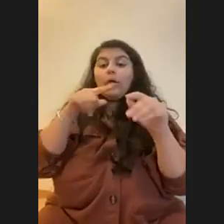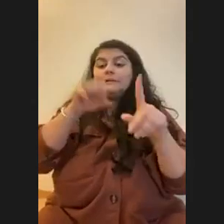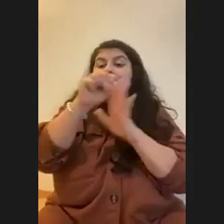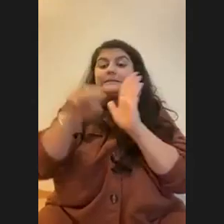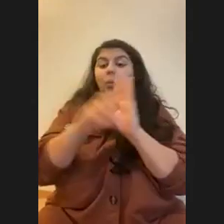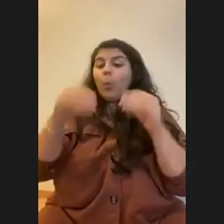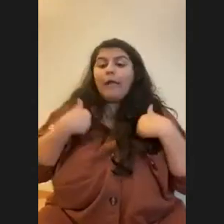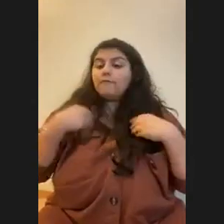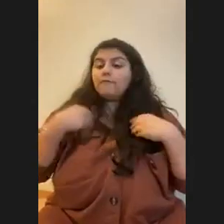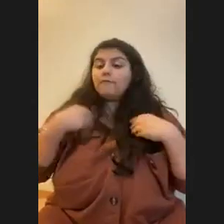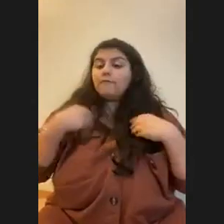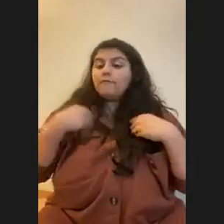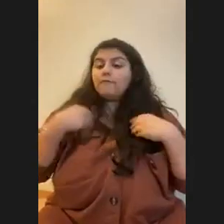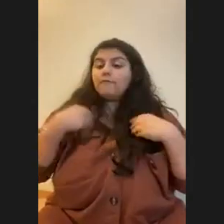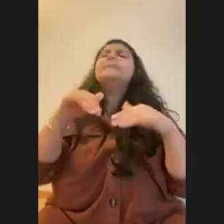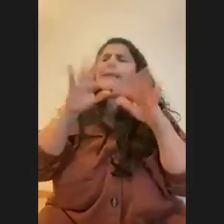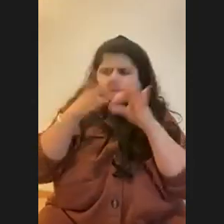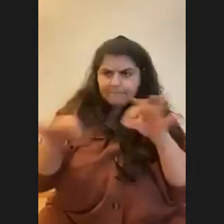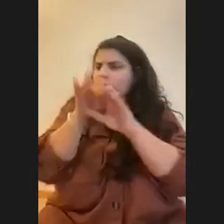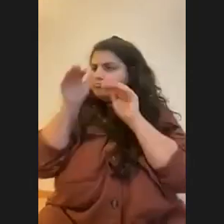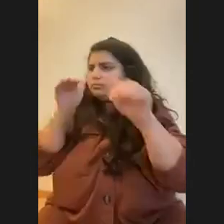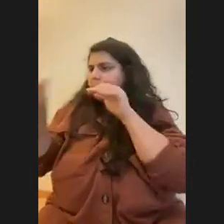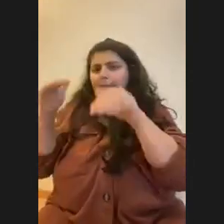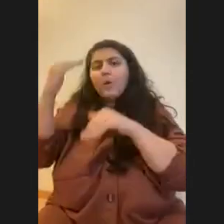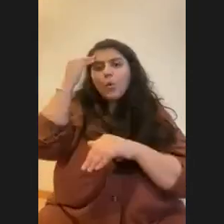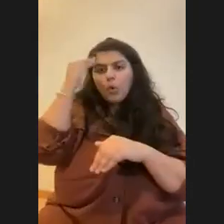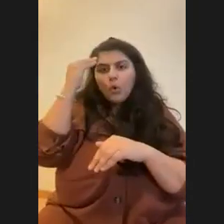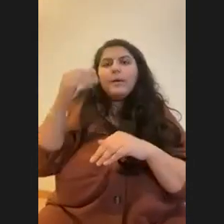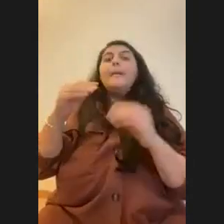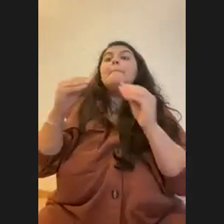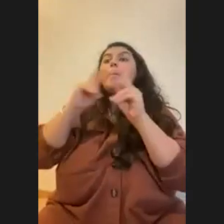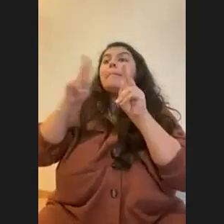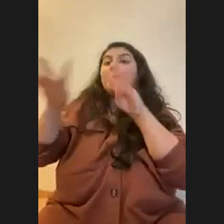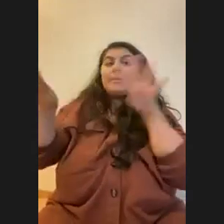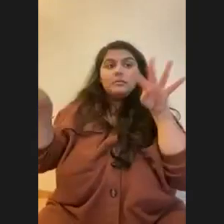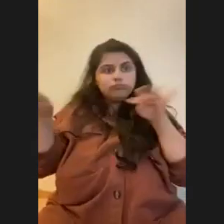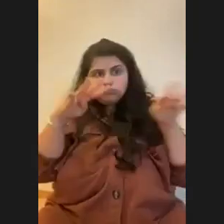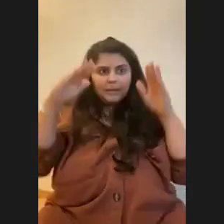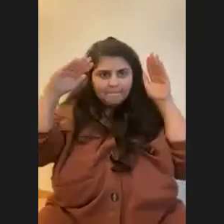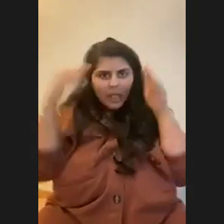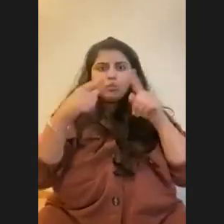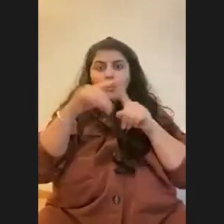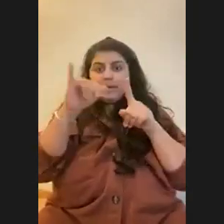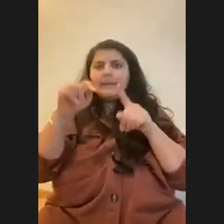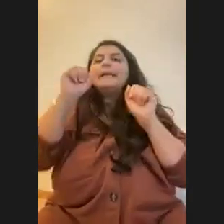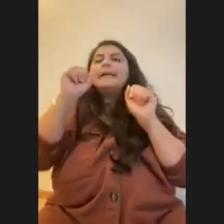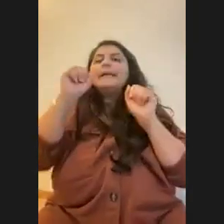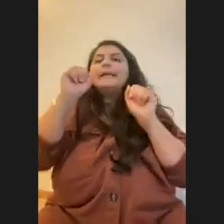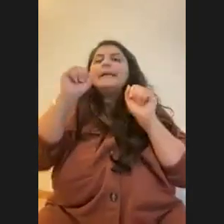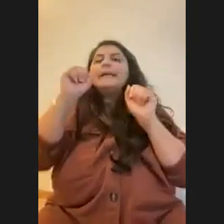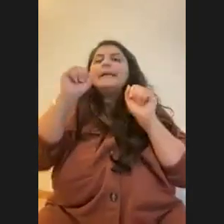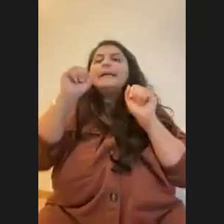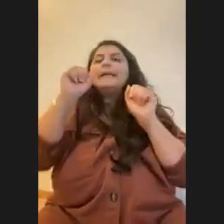spread the awareness. Cause the more people you get paying attention to it, the more change we can do as a society, the more we can pressure the government to